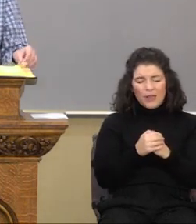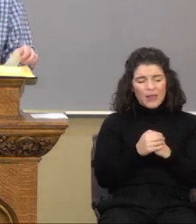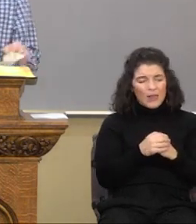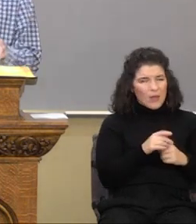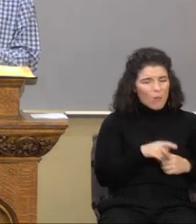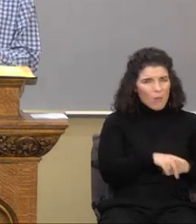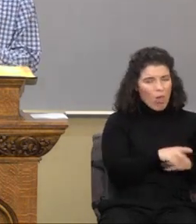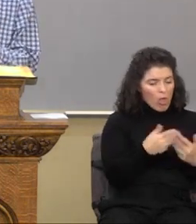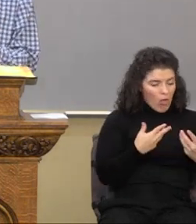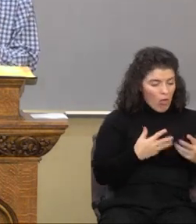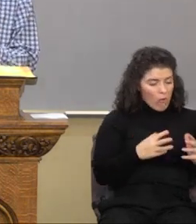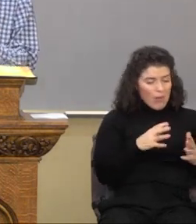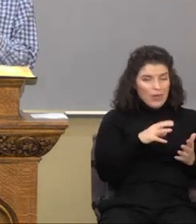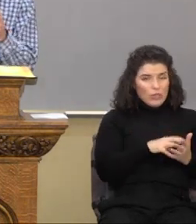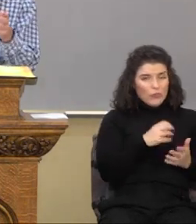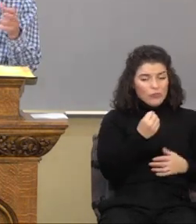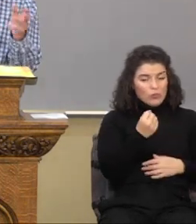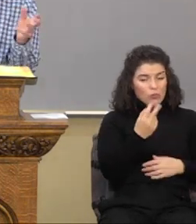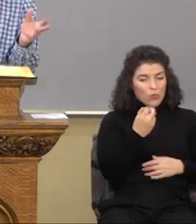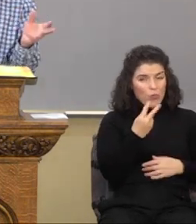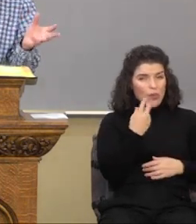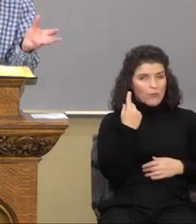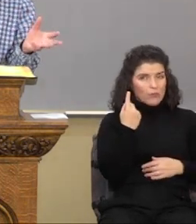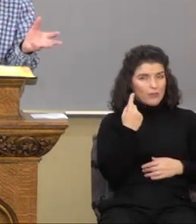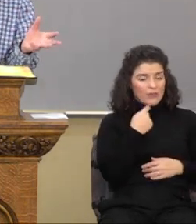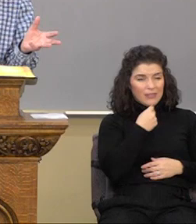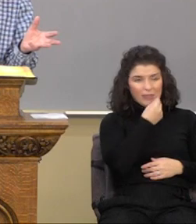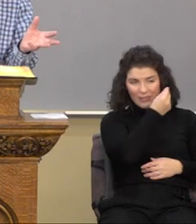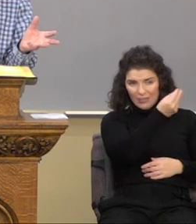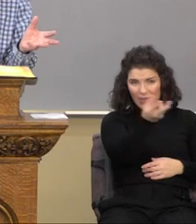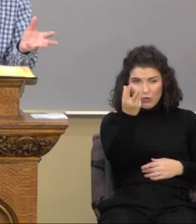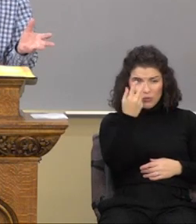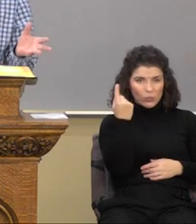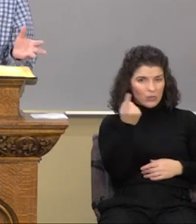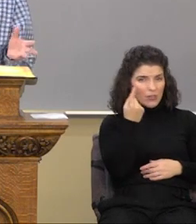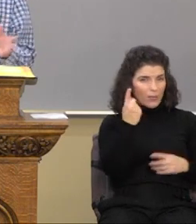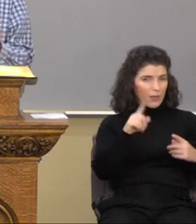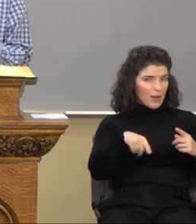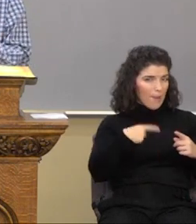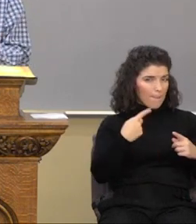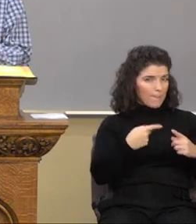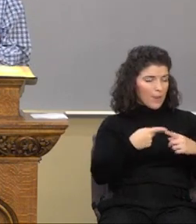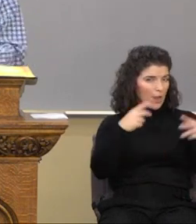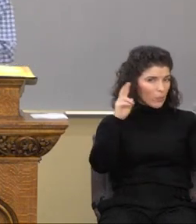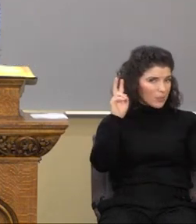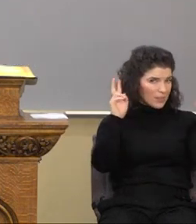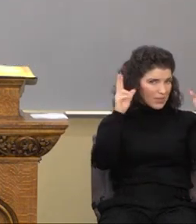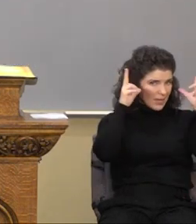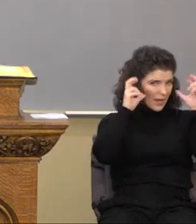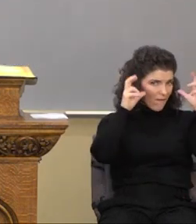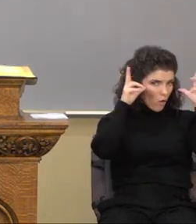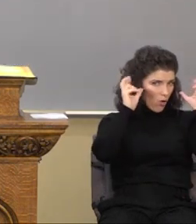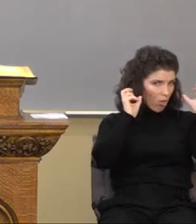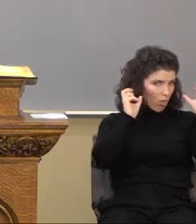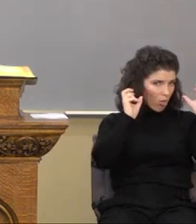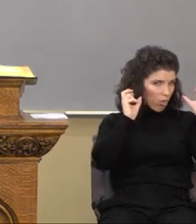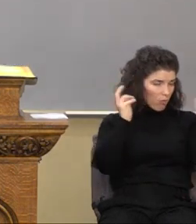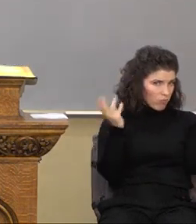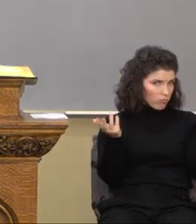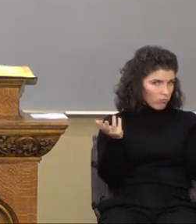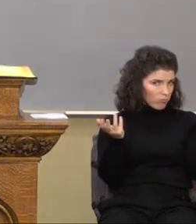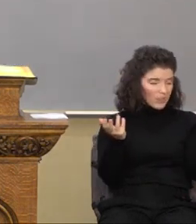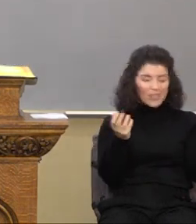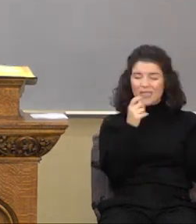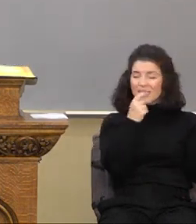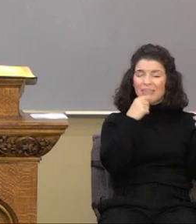already in chapter 12 tell us something about evil? Well, he's not talking about evil in